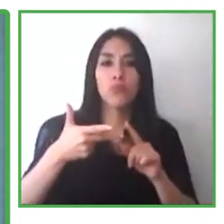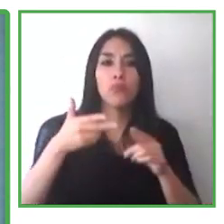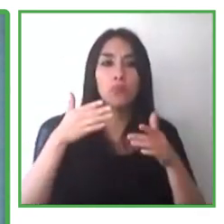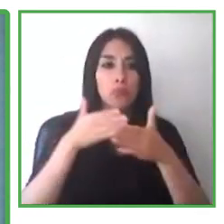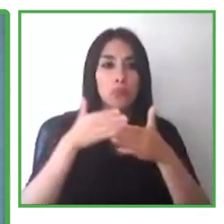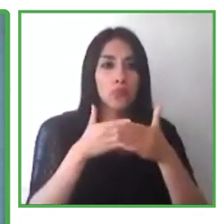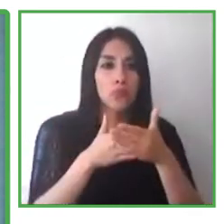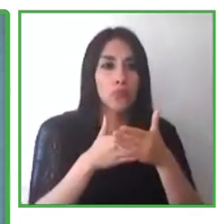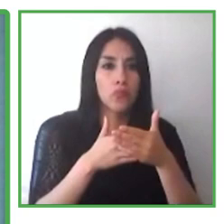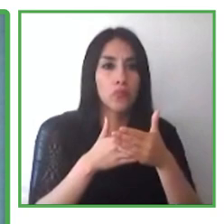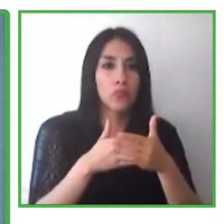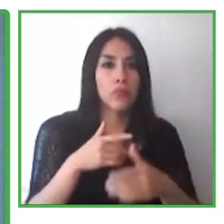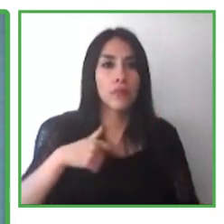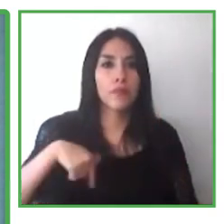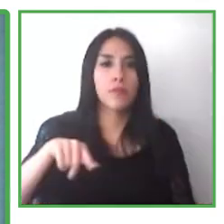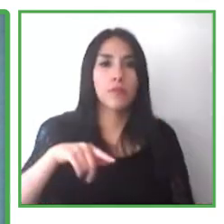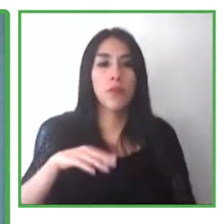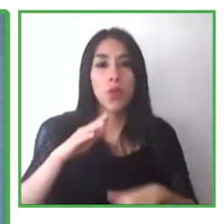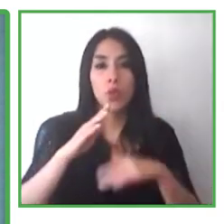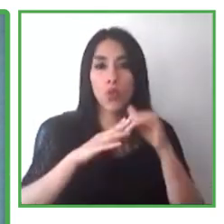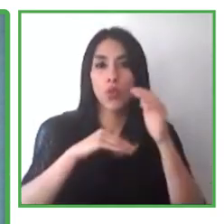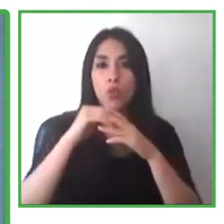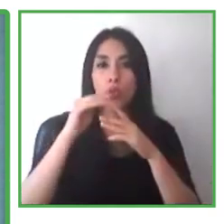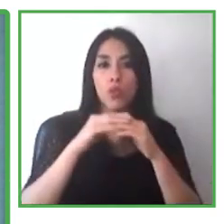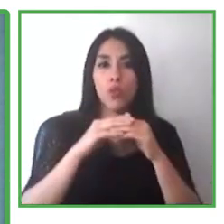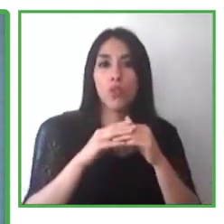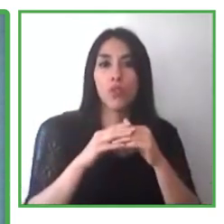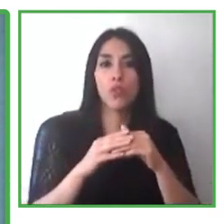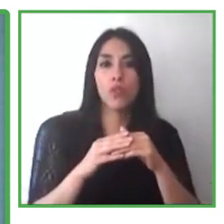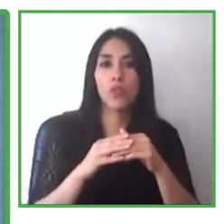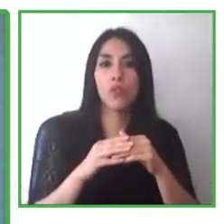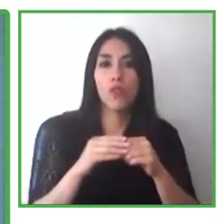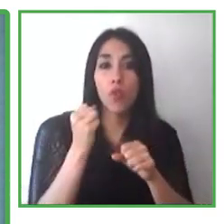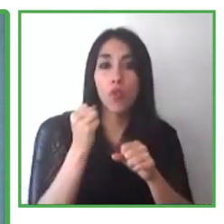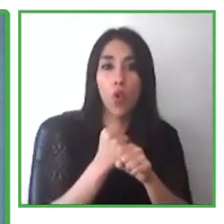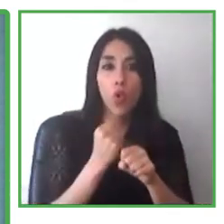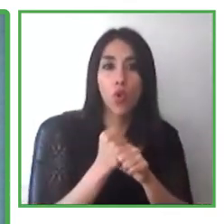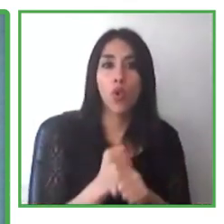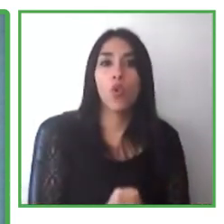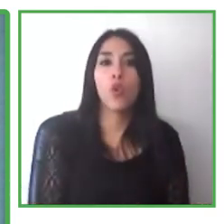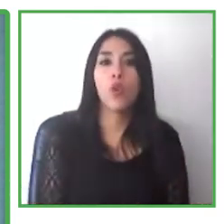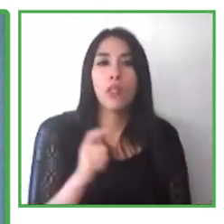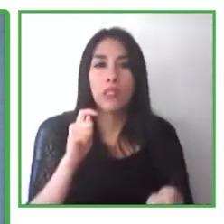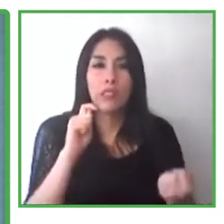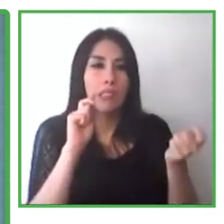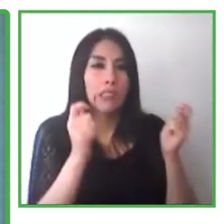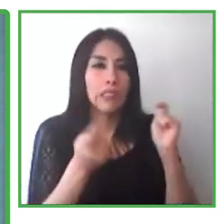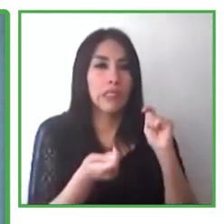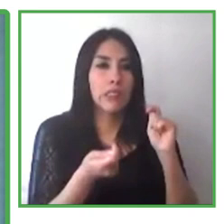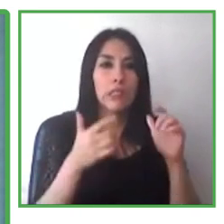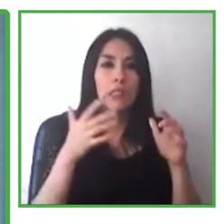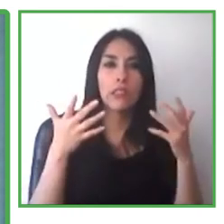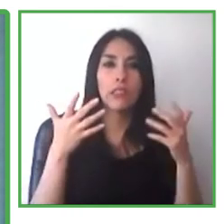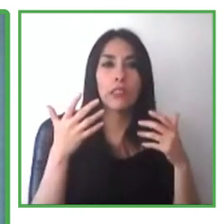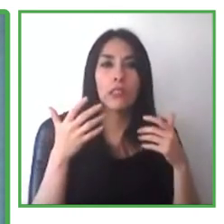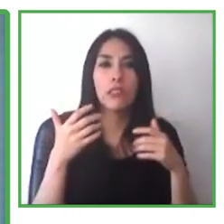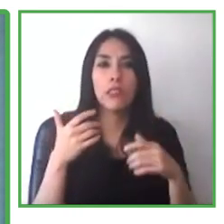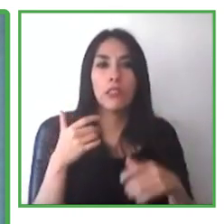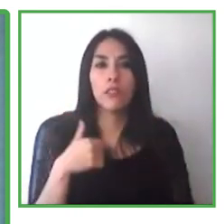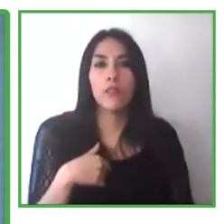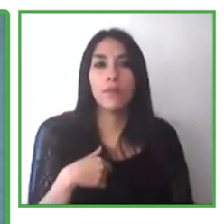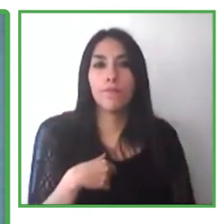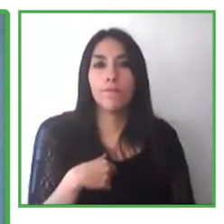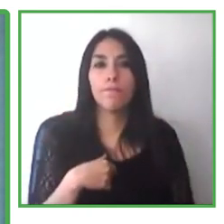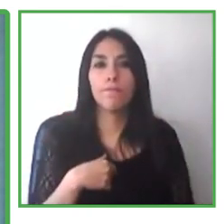on the spectrum. What we try to do is, first of all, before sending out one of our consultants,